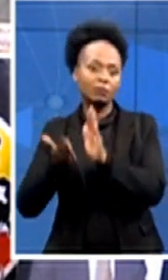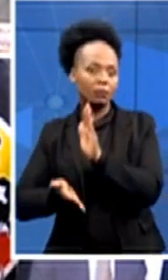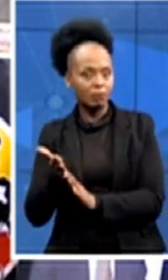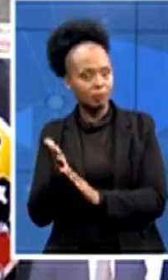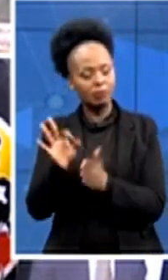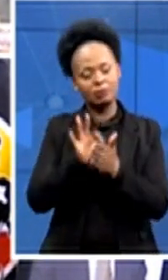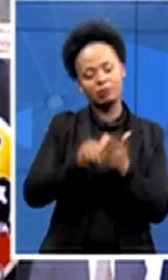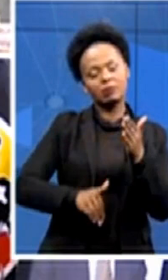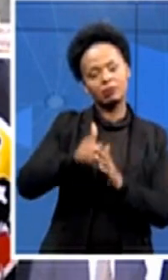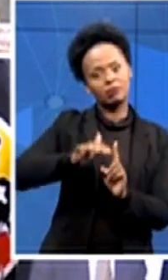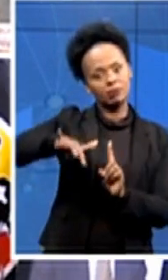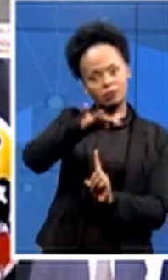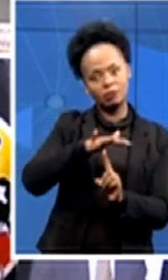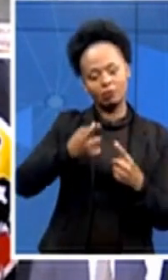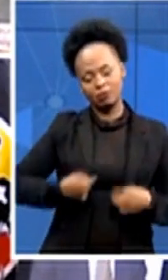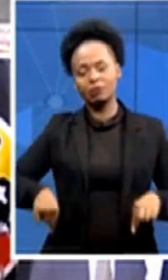Amen.